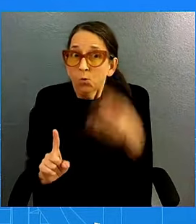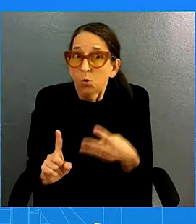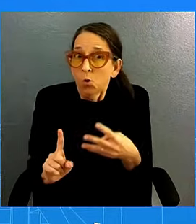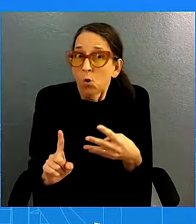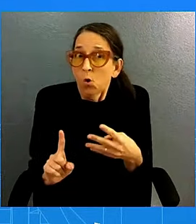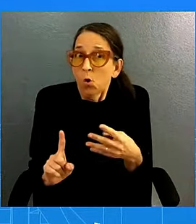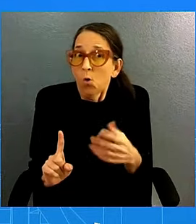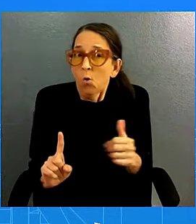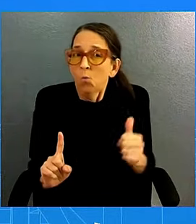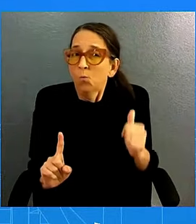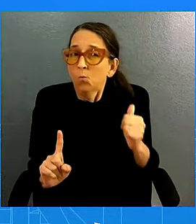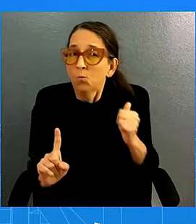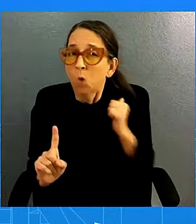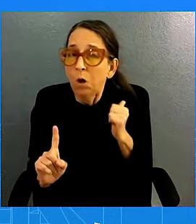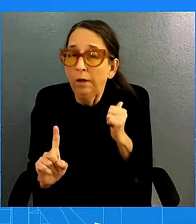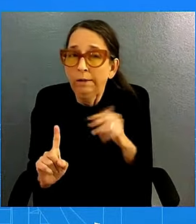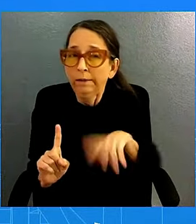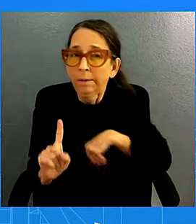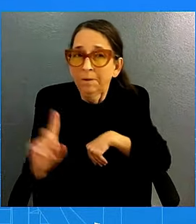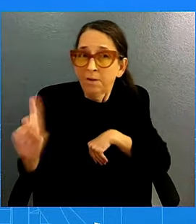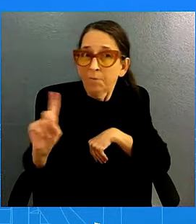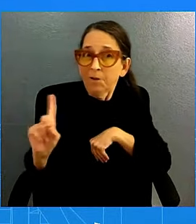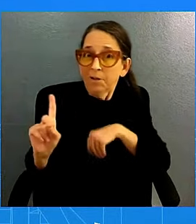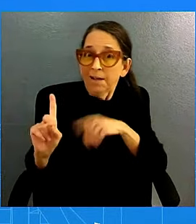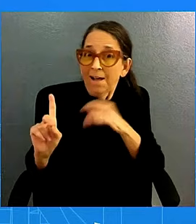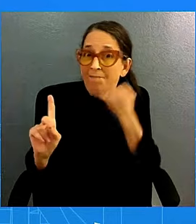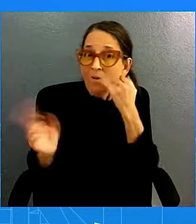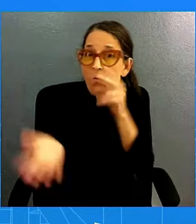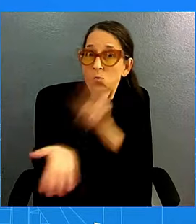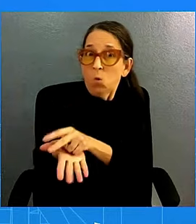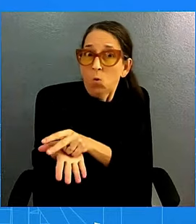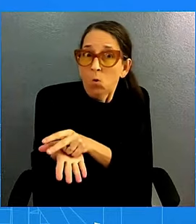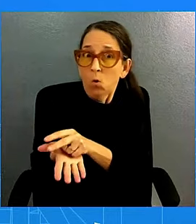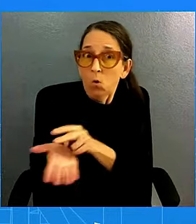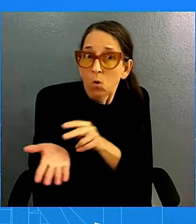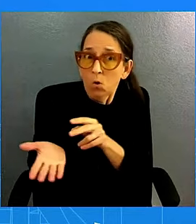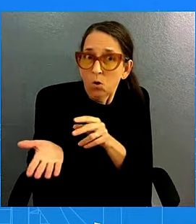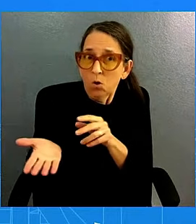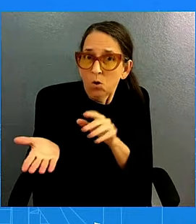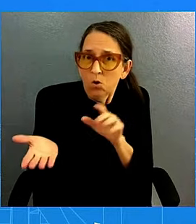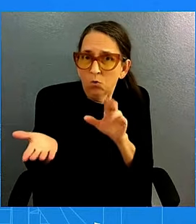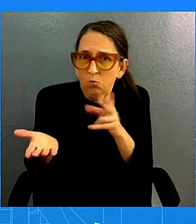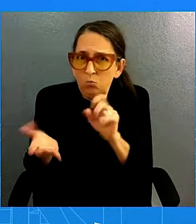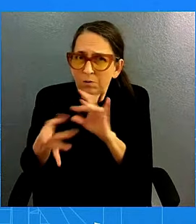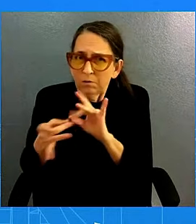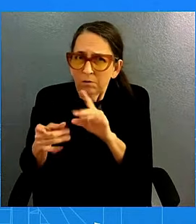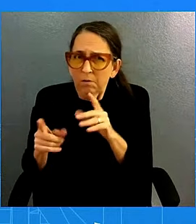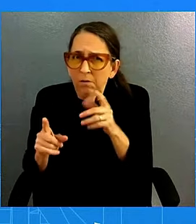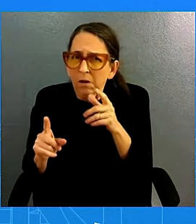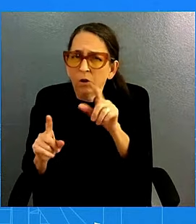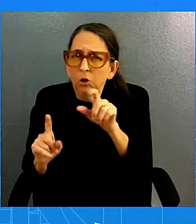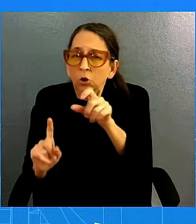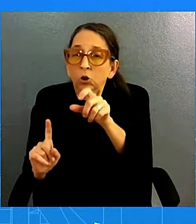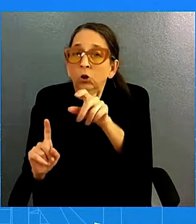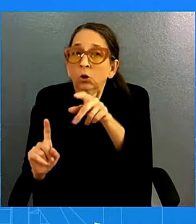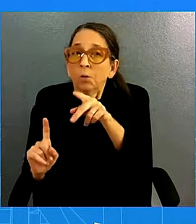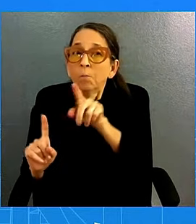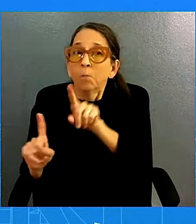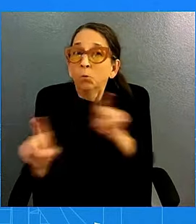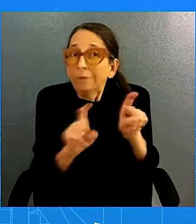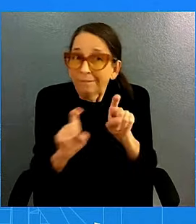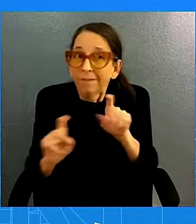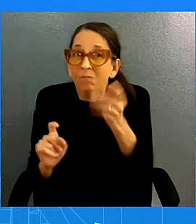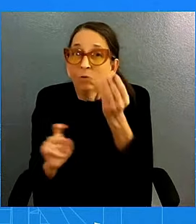presidential election if their candidate loses. And the polling also indicated that 14% of Republicans would